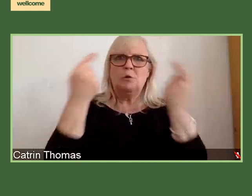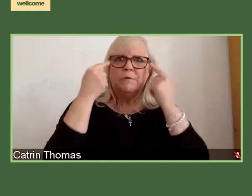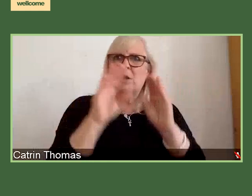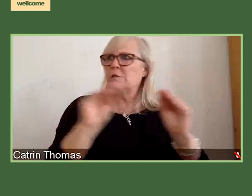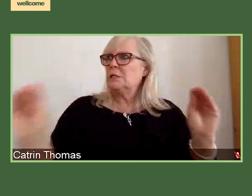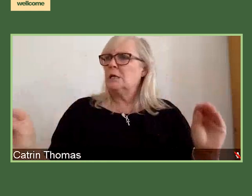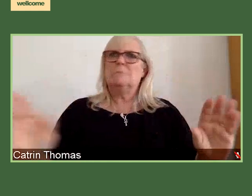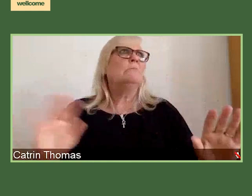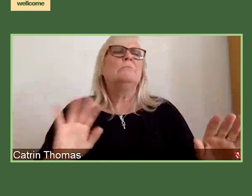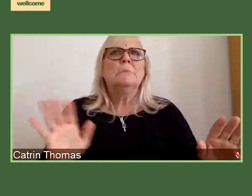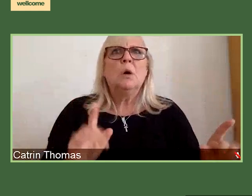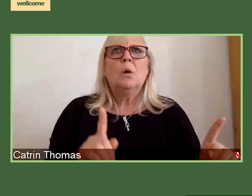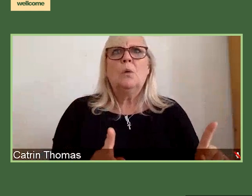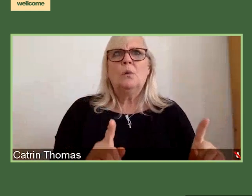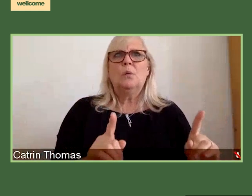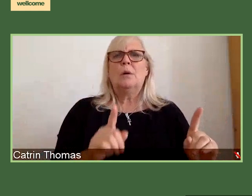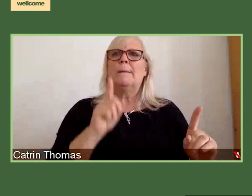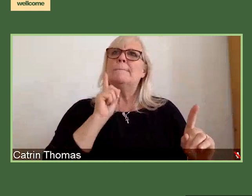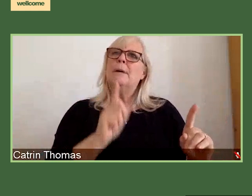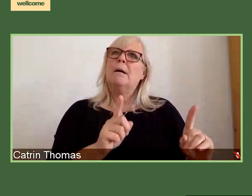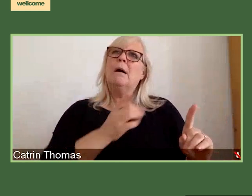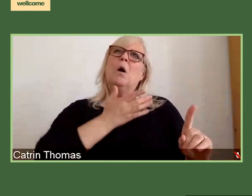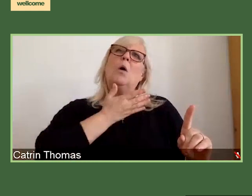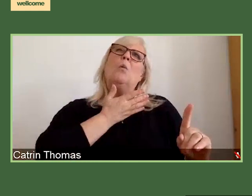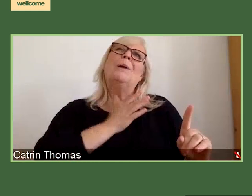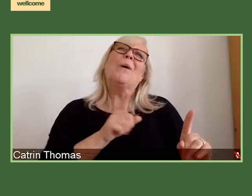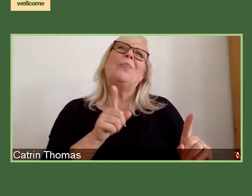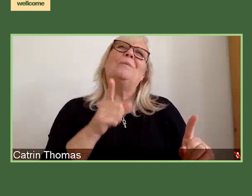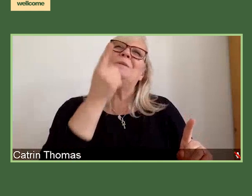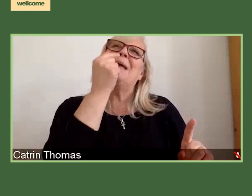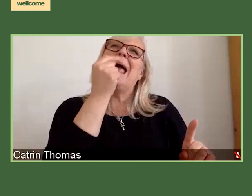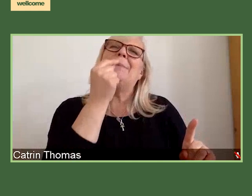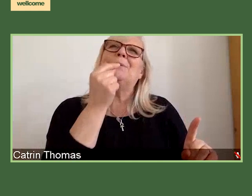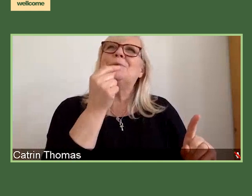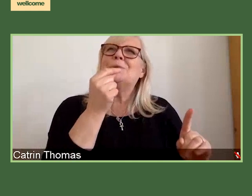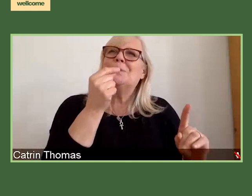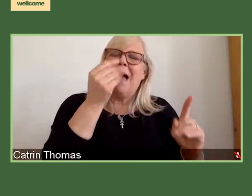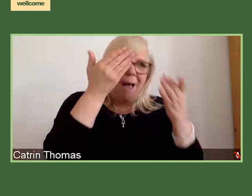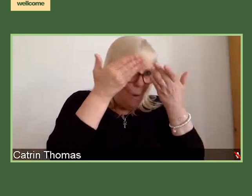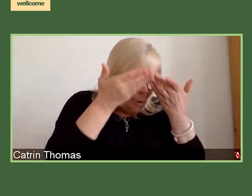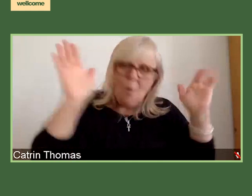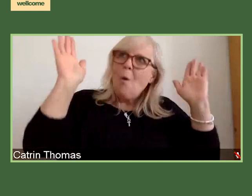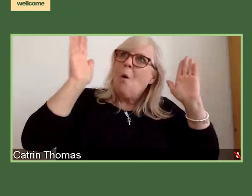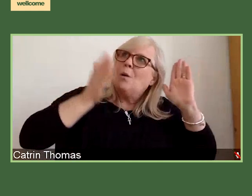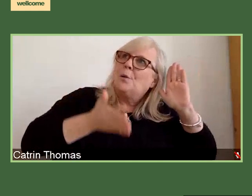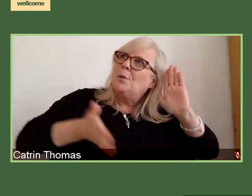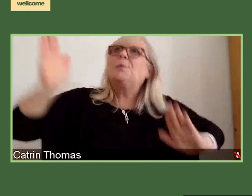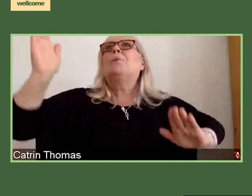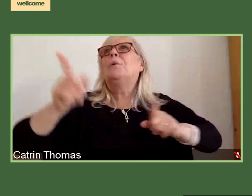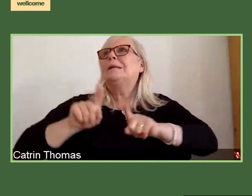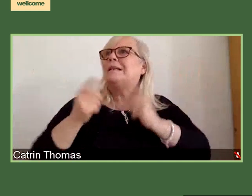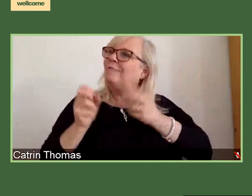people. But we do want them to be able to spread their wings in some way and to have that freedom to kind of